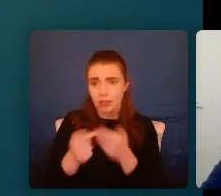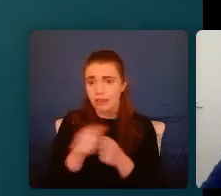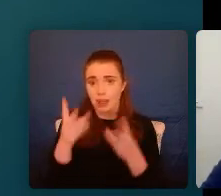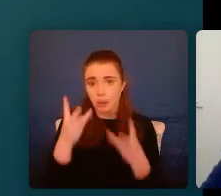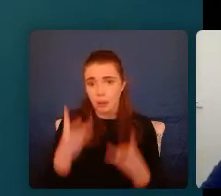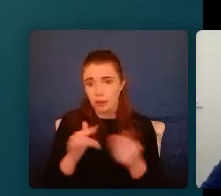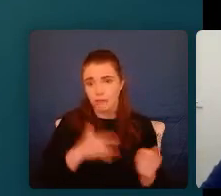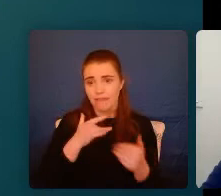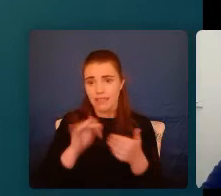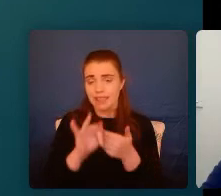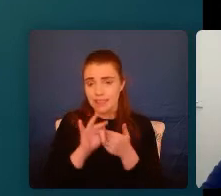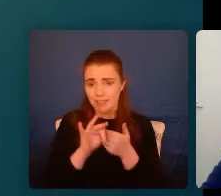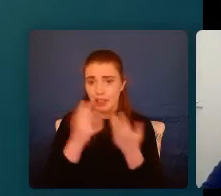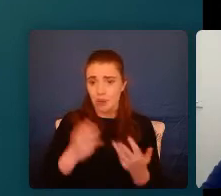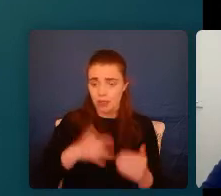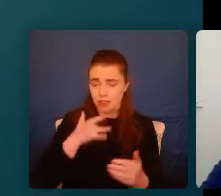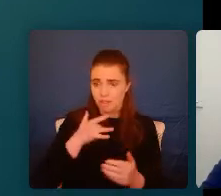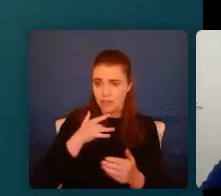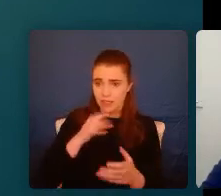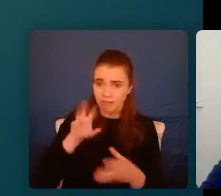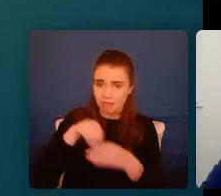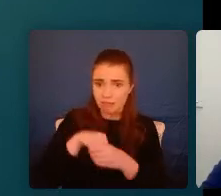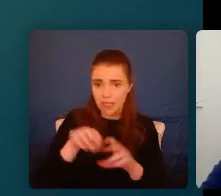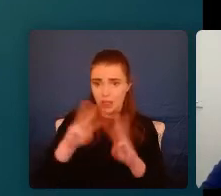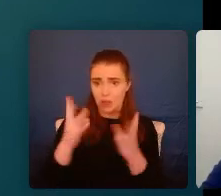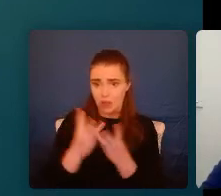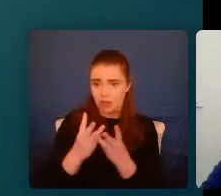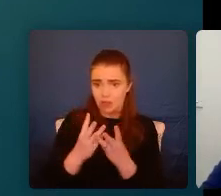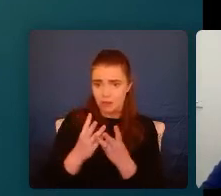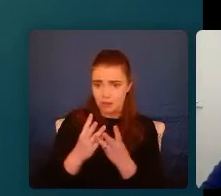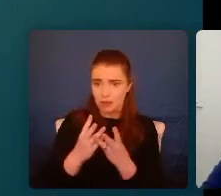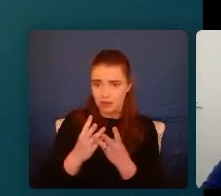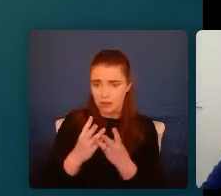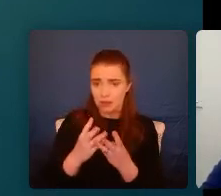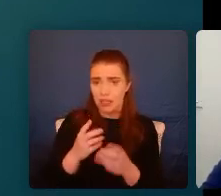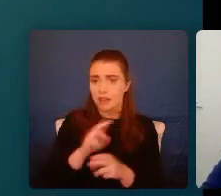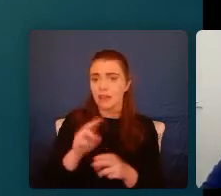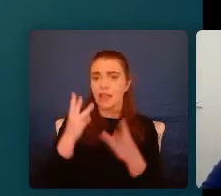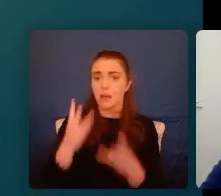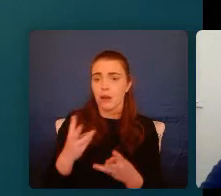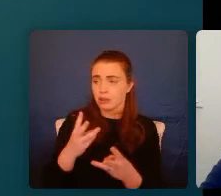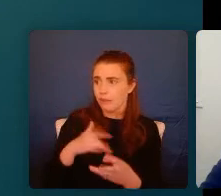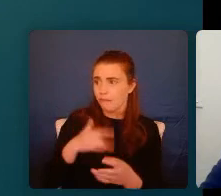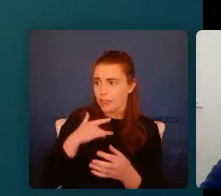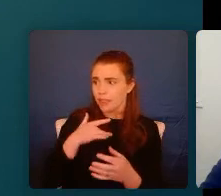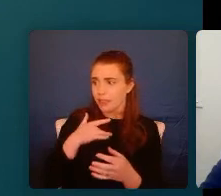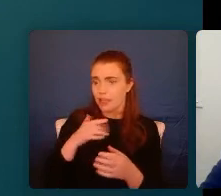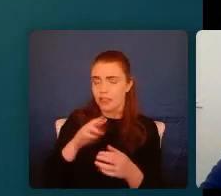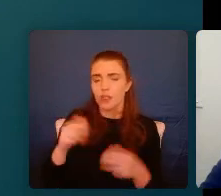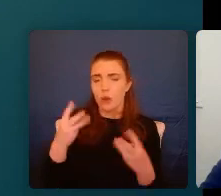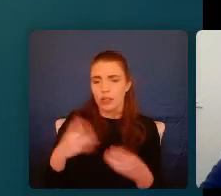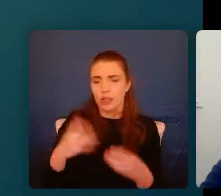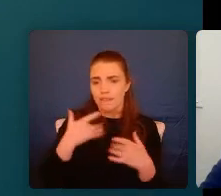like they can engage with the world, engage in relationships and not need to feel anxious that this person that they're engaging with is going to hurt them.